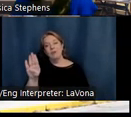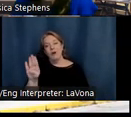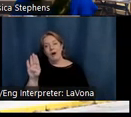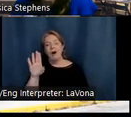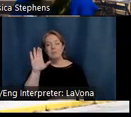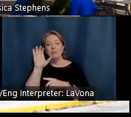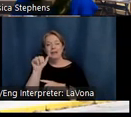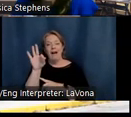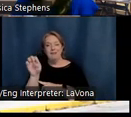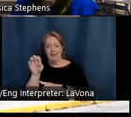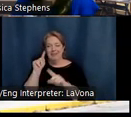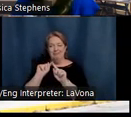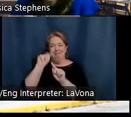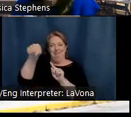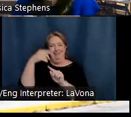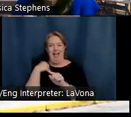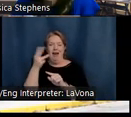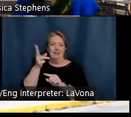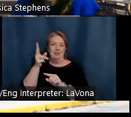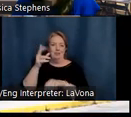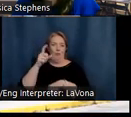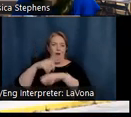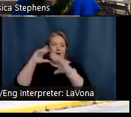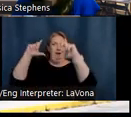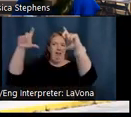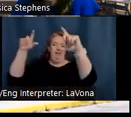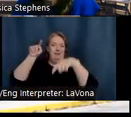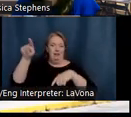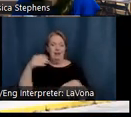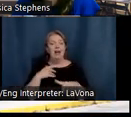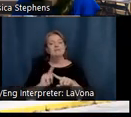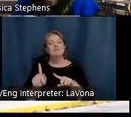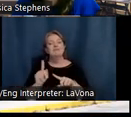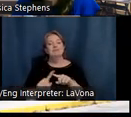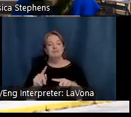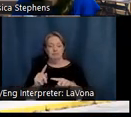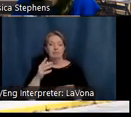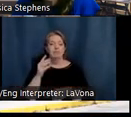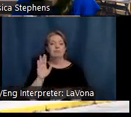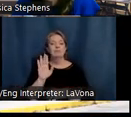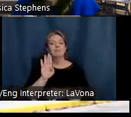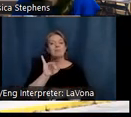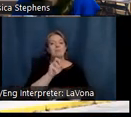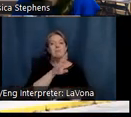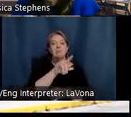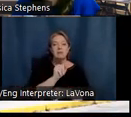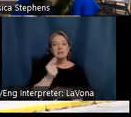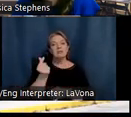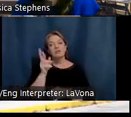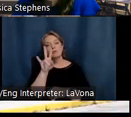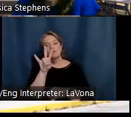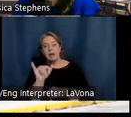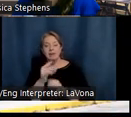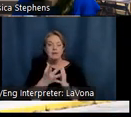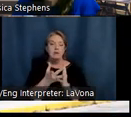the street entices with bratwurst and sausages, sauerkraut, excuse me, or biscuits and gravy and soup of the day.